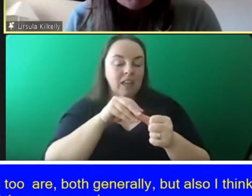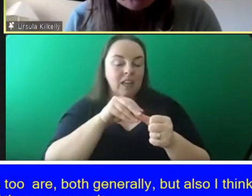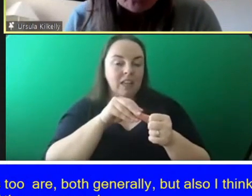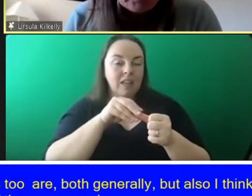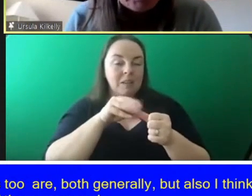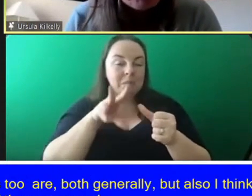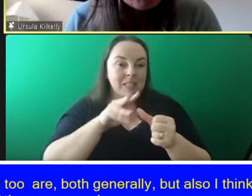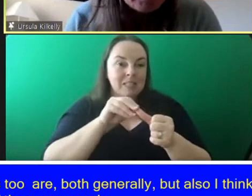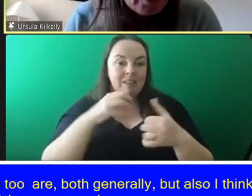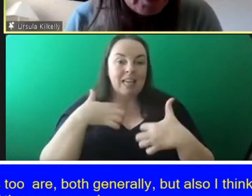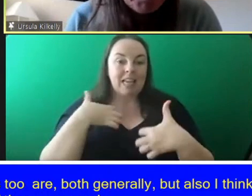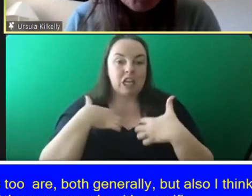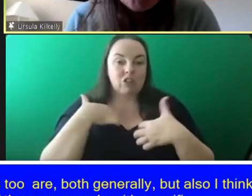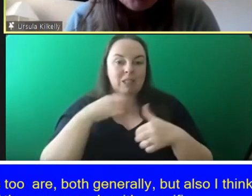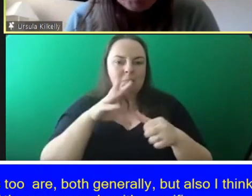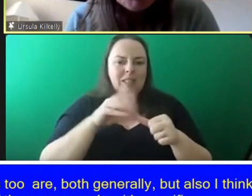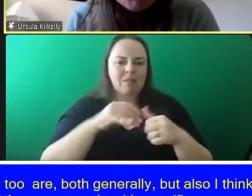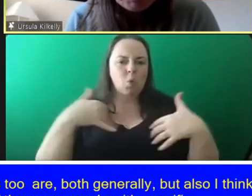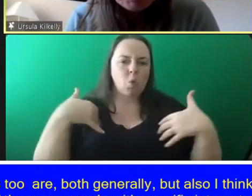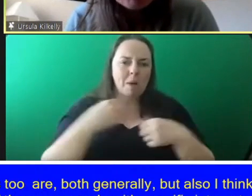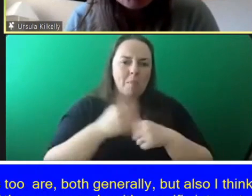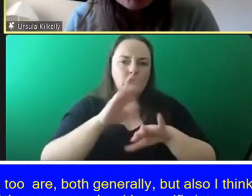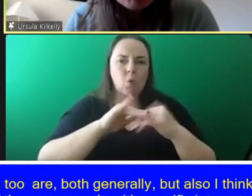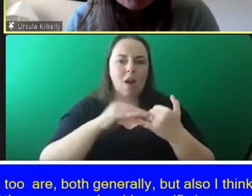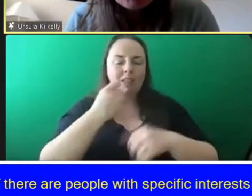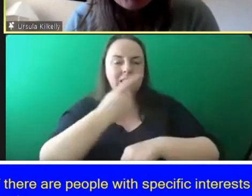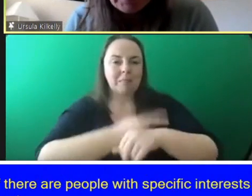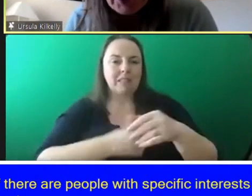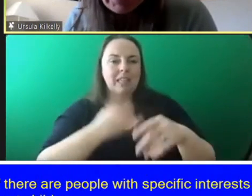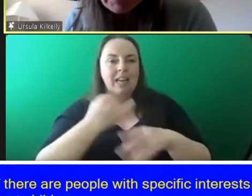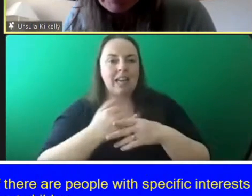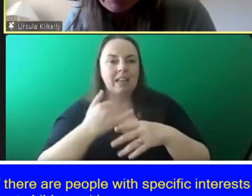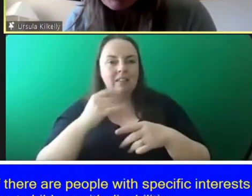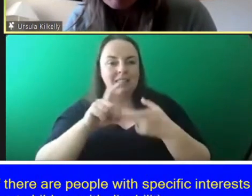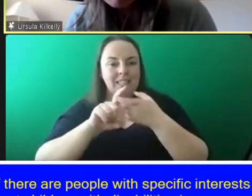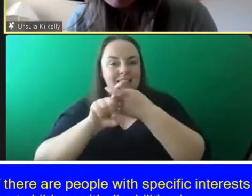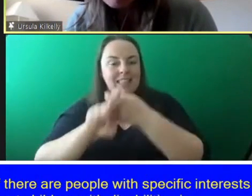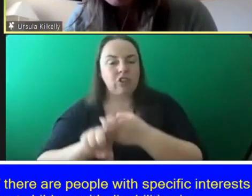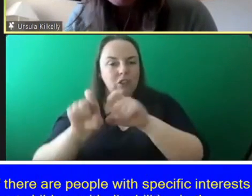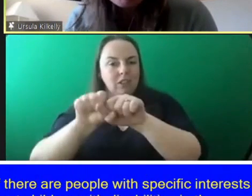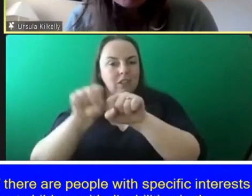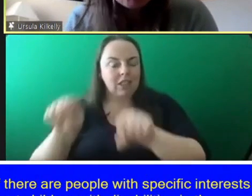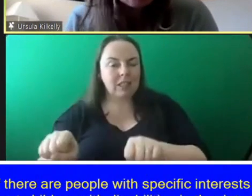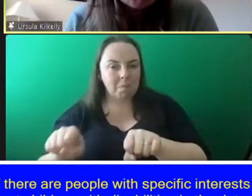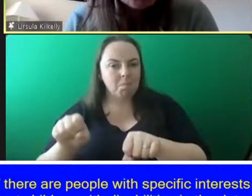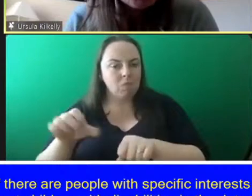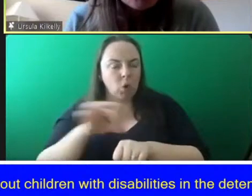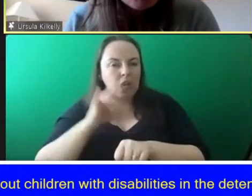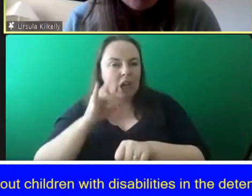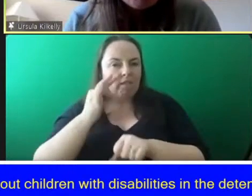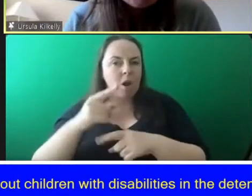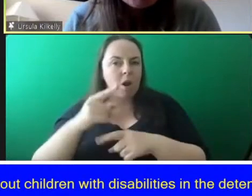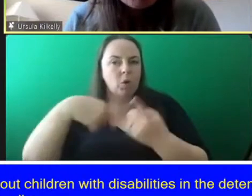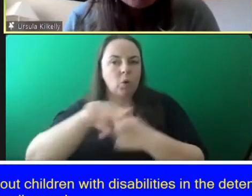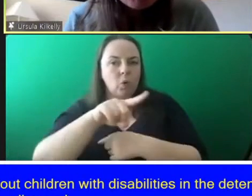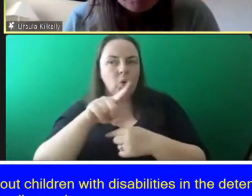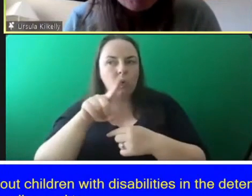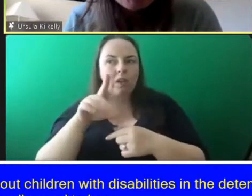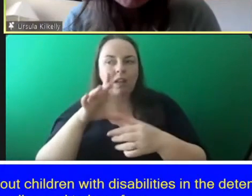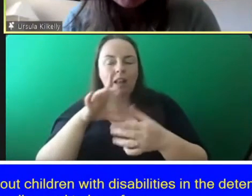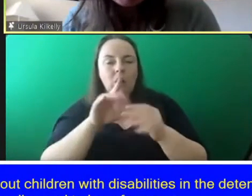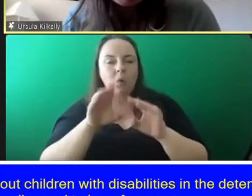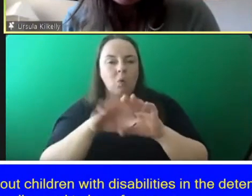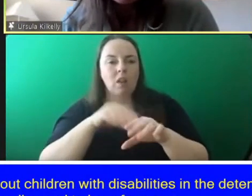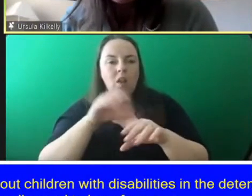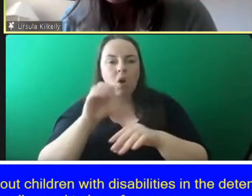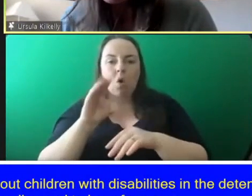interests and concerns about children with disabilities in the in the detention system it would be really good to hear from you um because it isn't